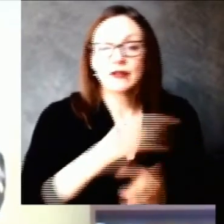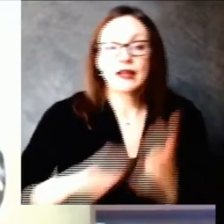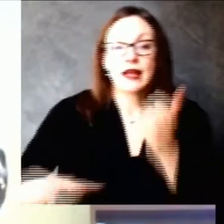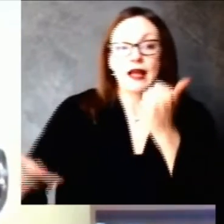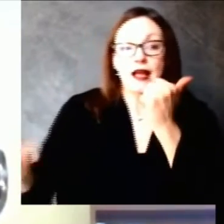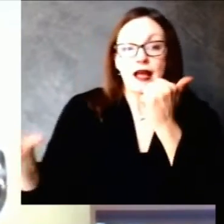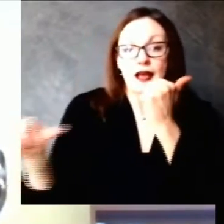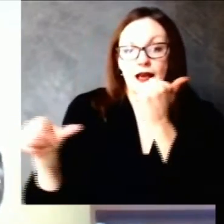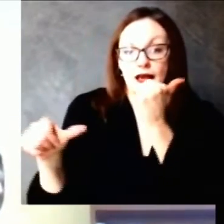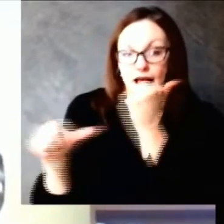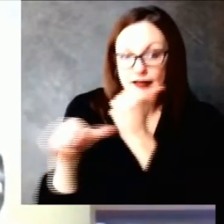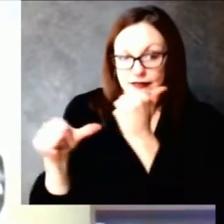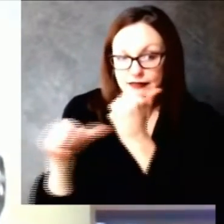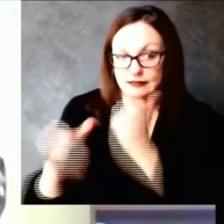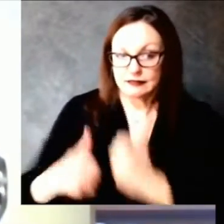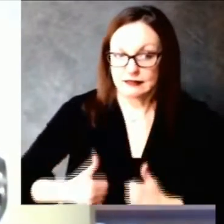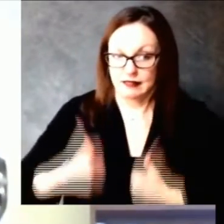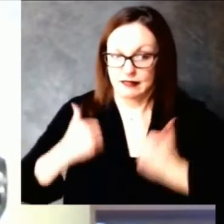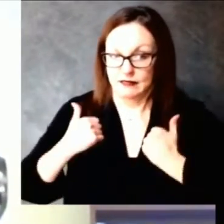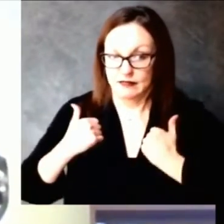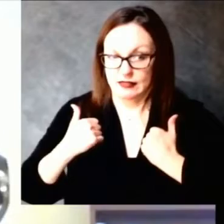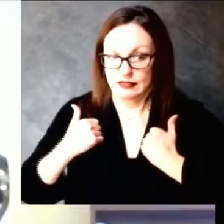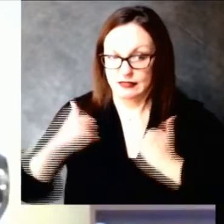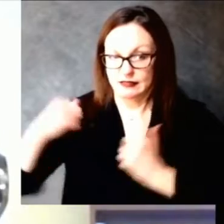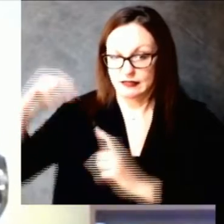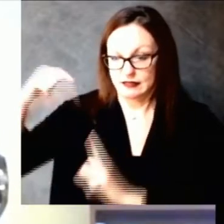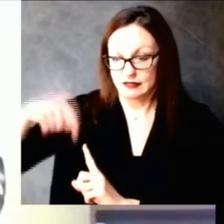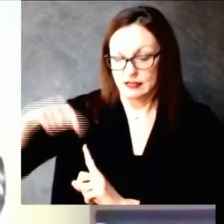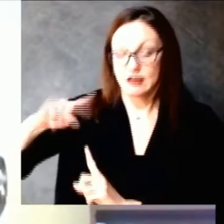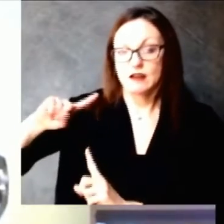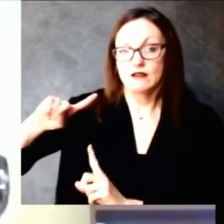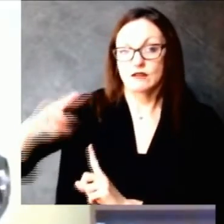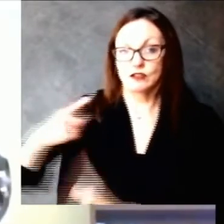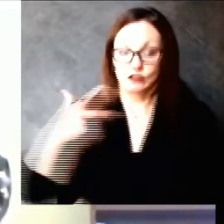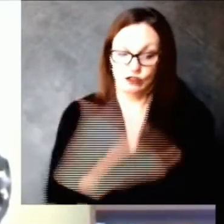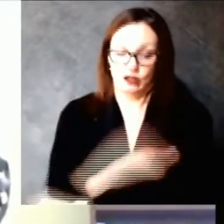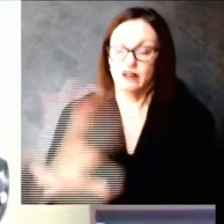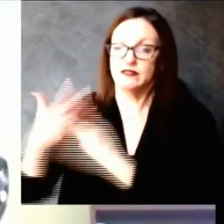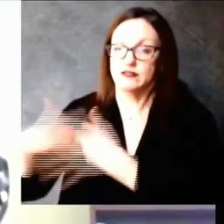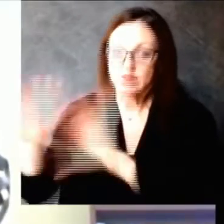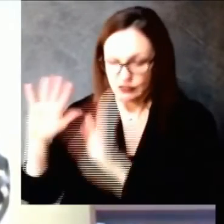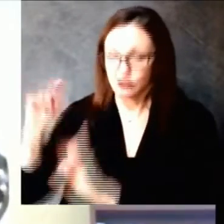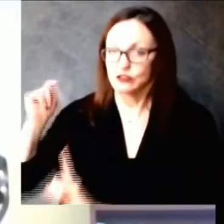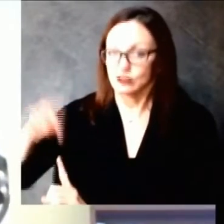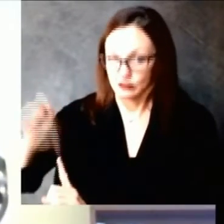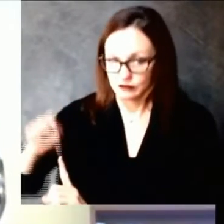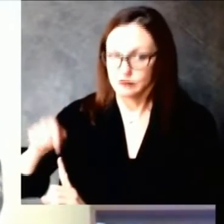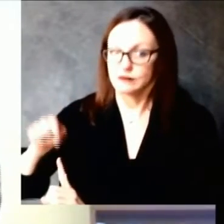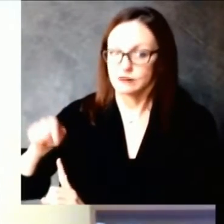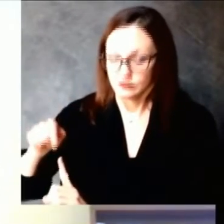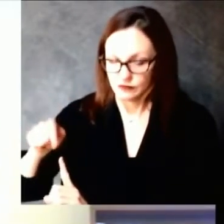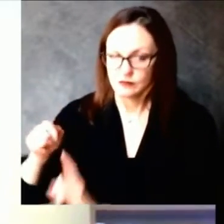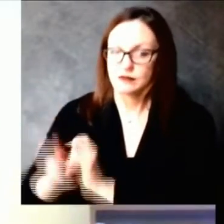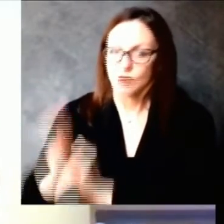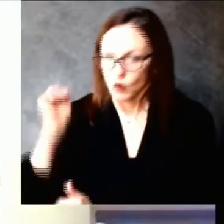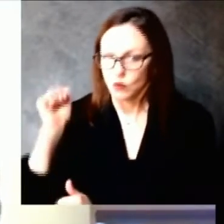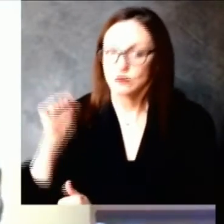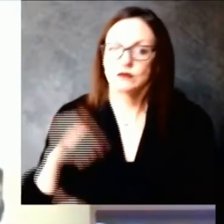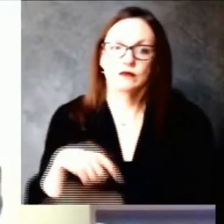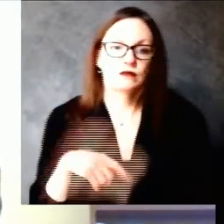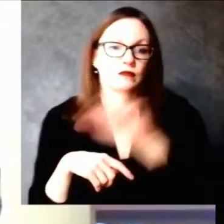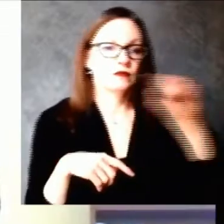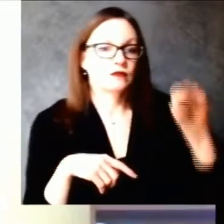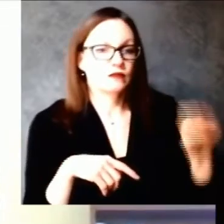deferred transfer of any further doses once we've gotten through the first round in the assisted living facilities